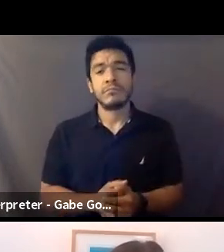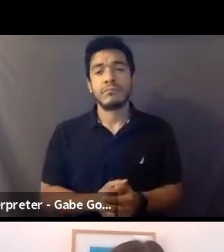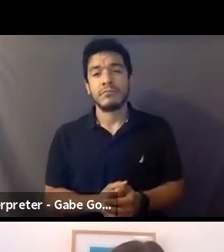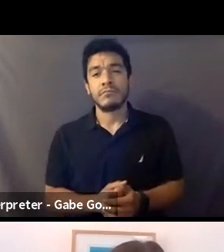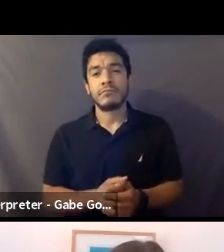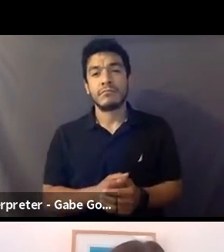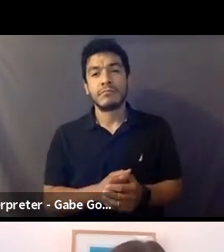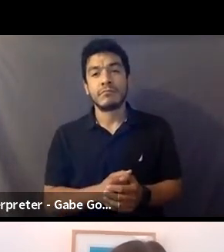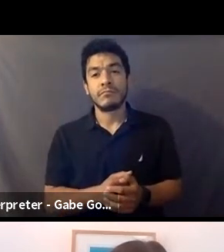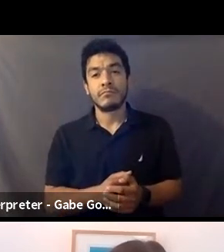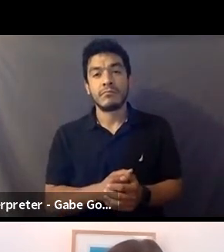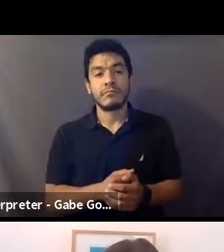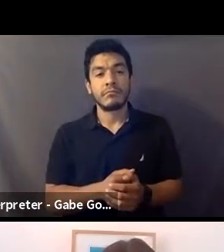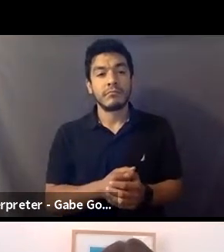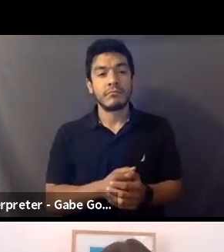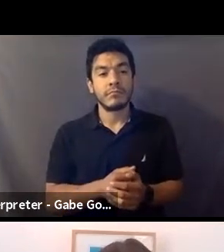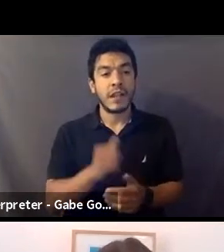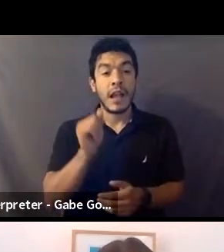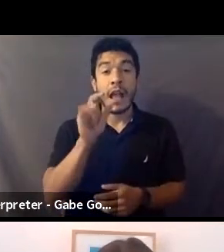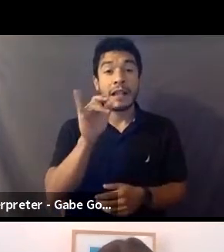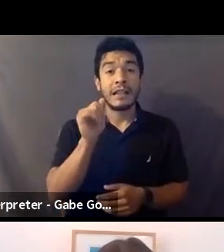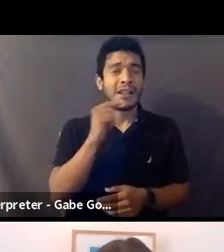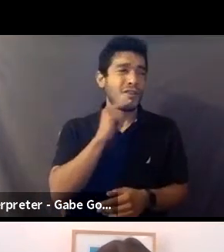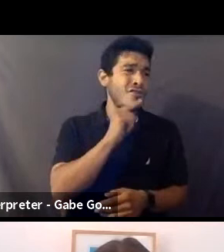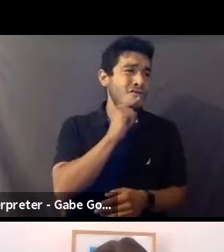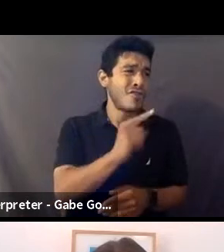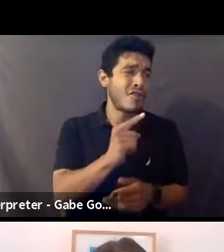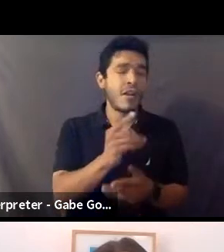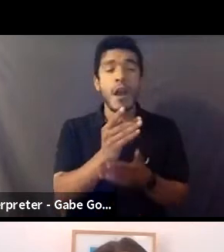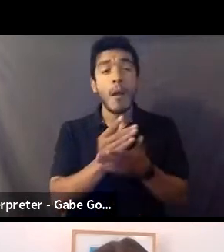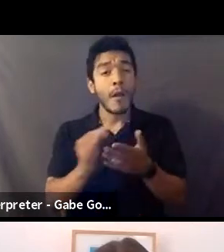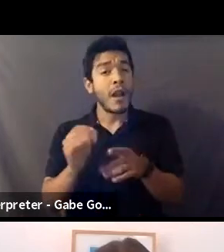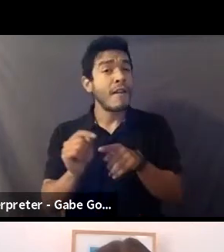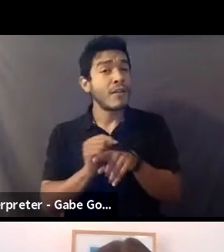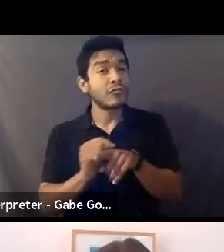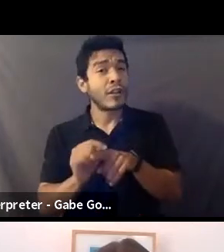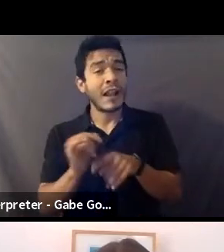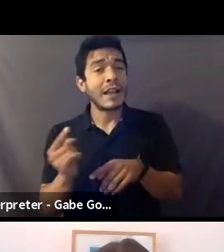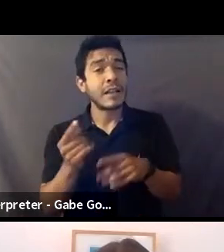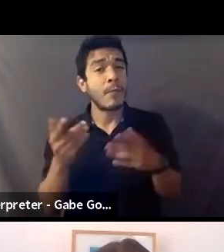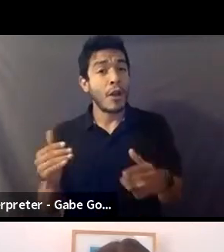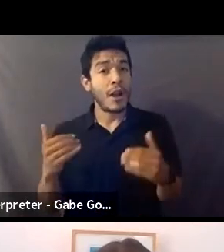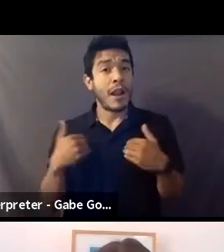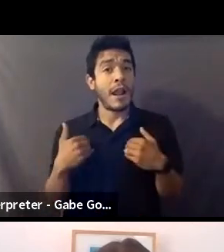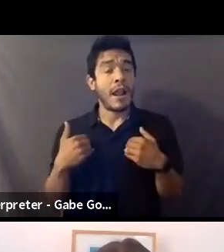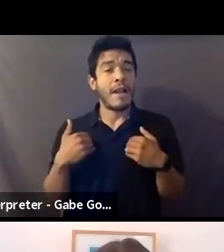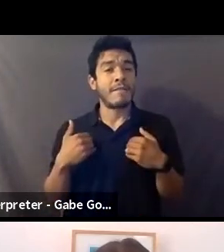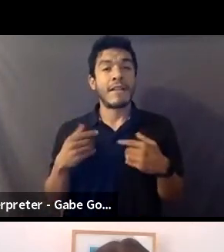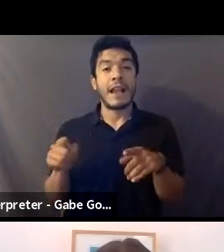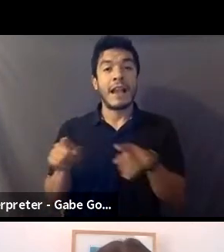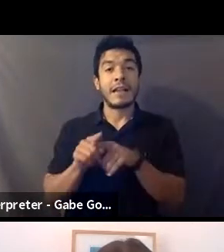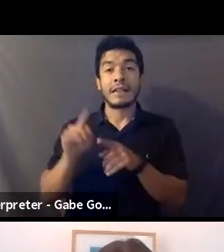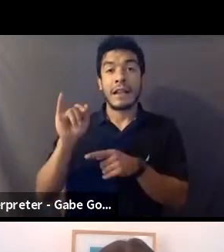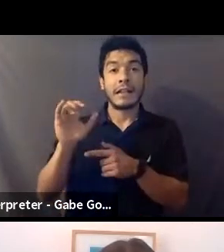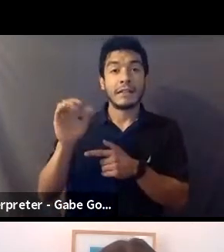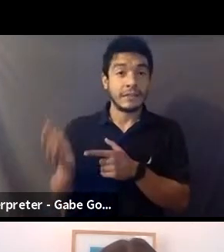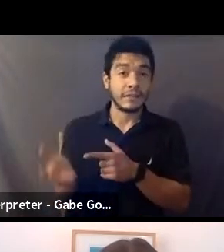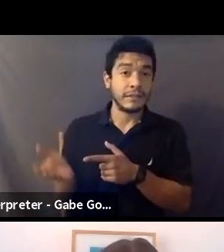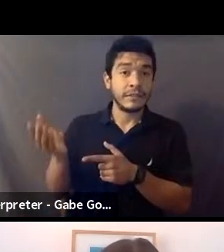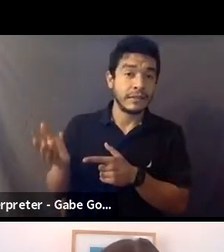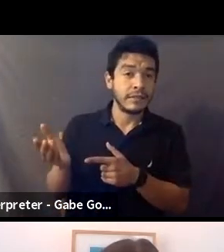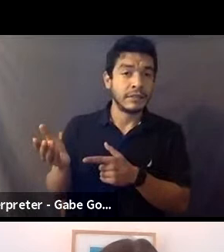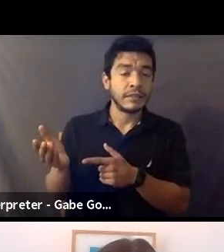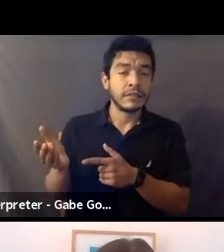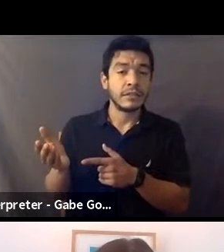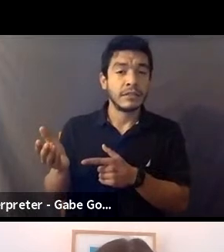Sure. I mean, part of the training that someone has, uh, in becoming in as an intimacy coordinator, um, is, uh,